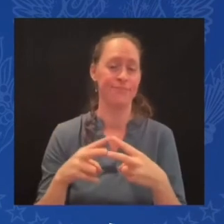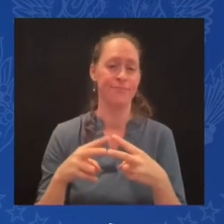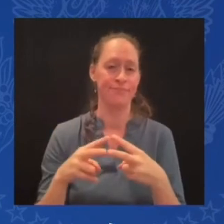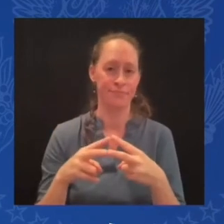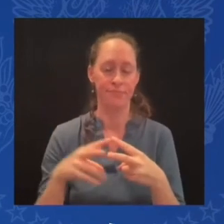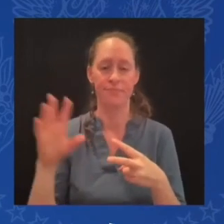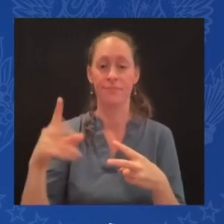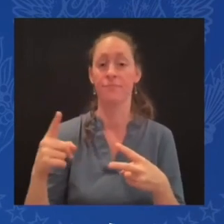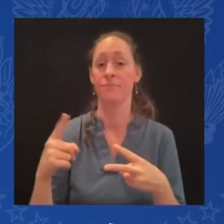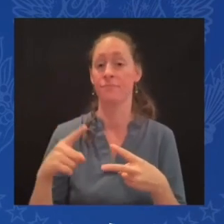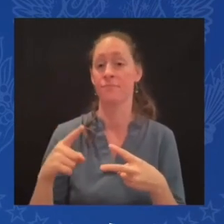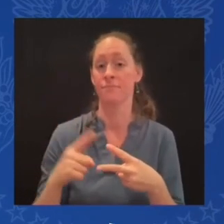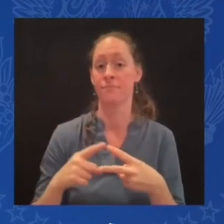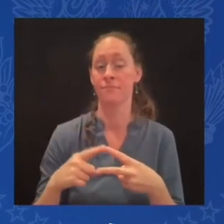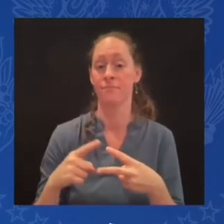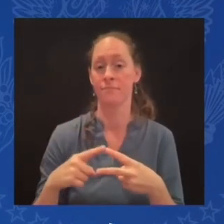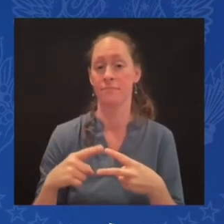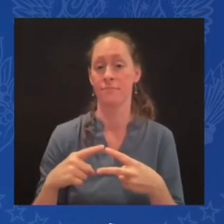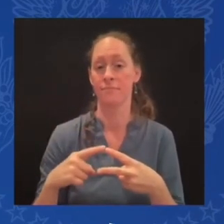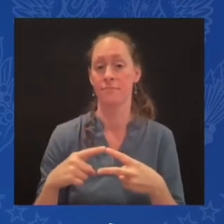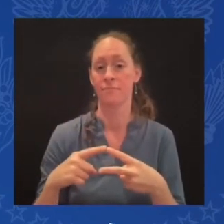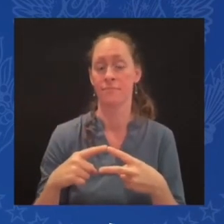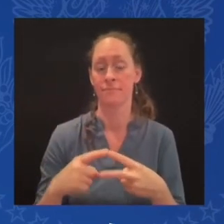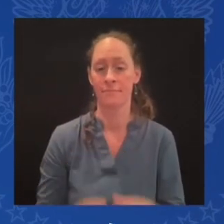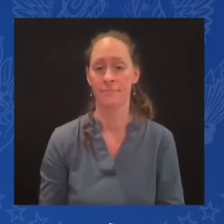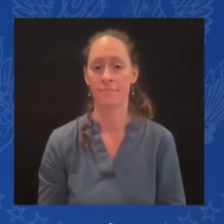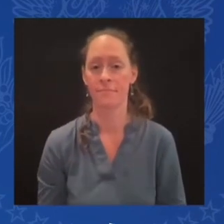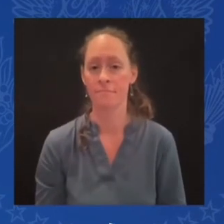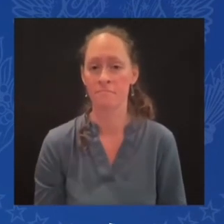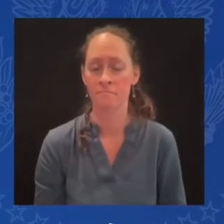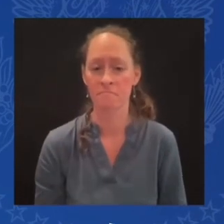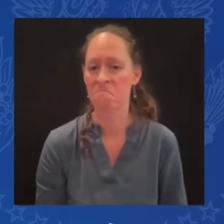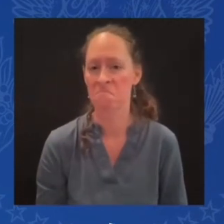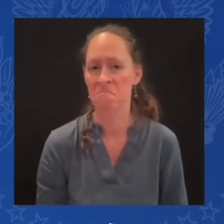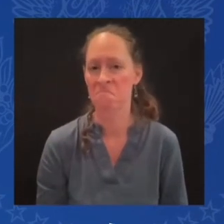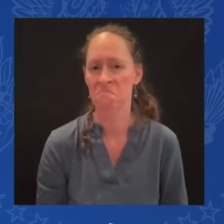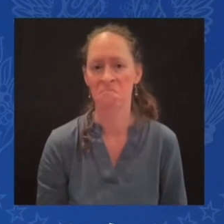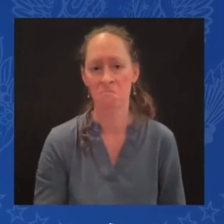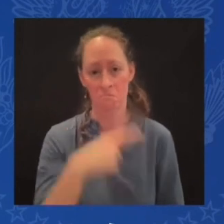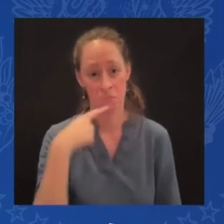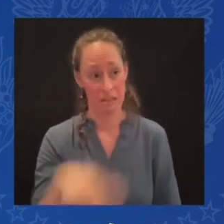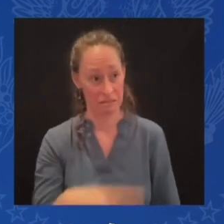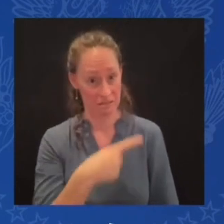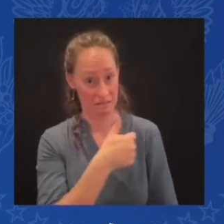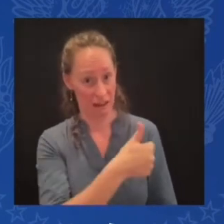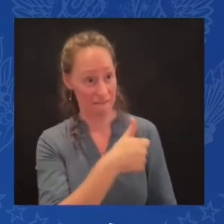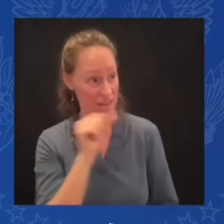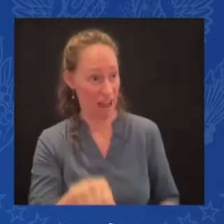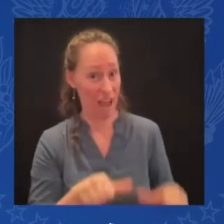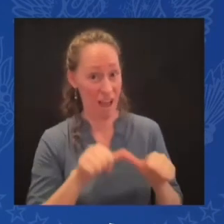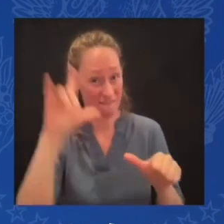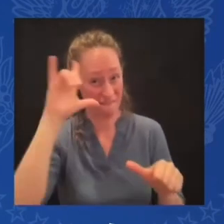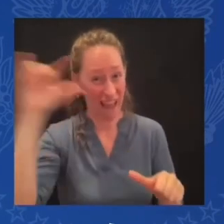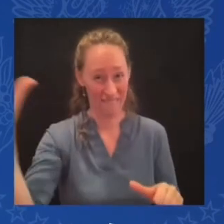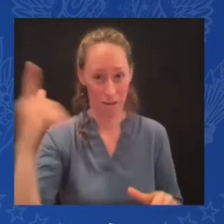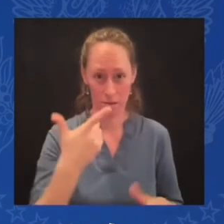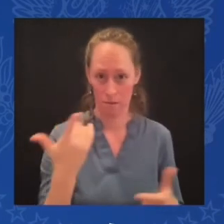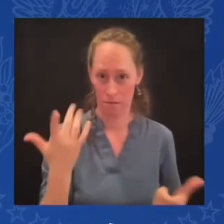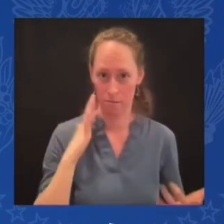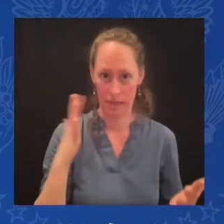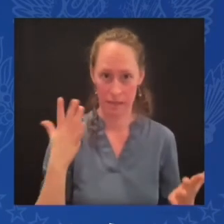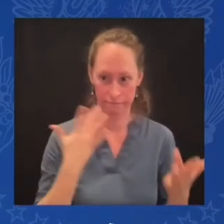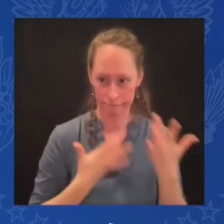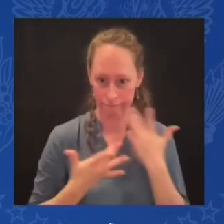could maintain the war forever. Number one, in terms of their resources and capacity. Number two,